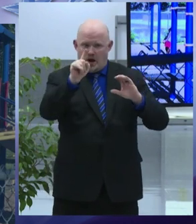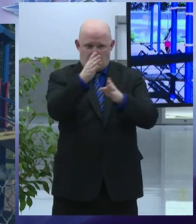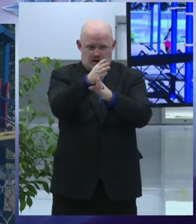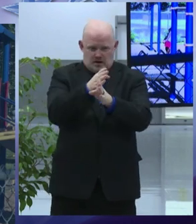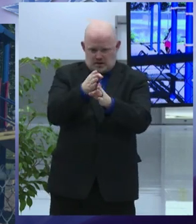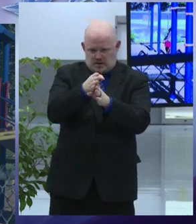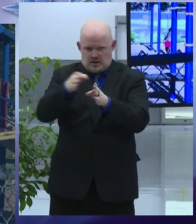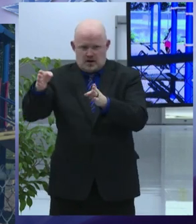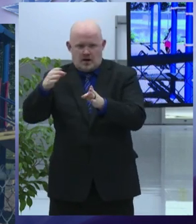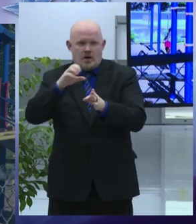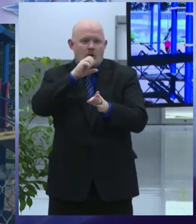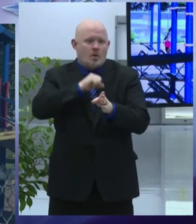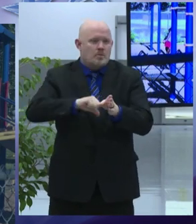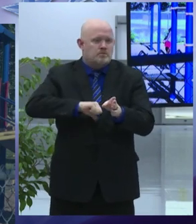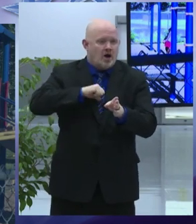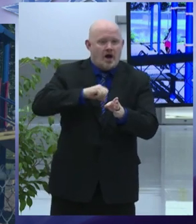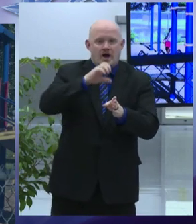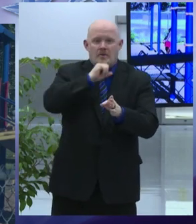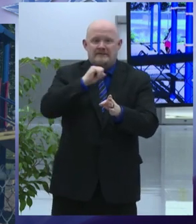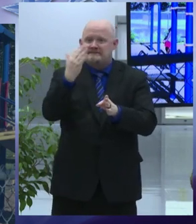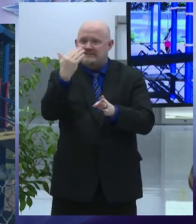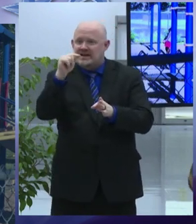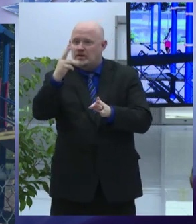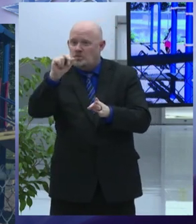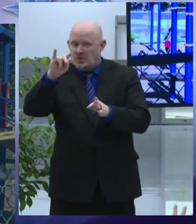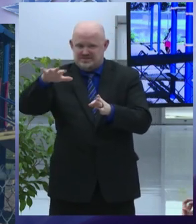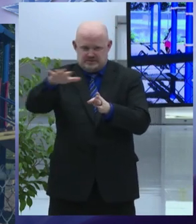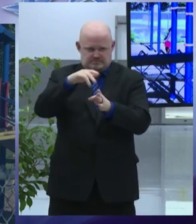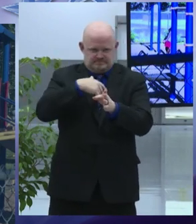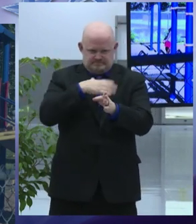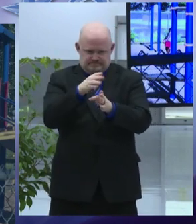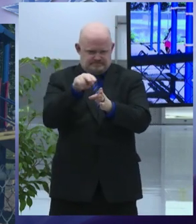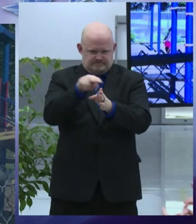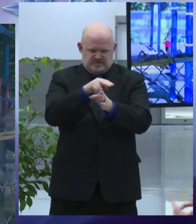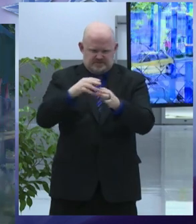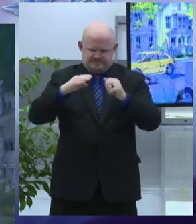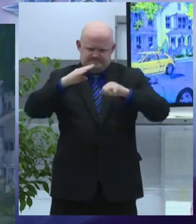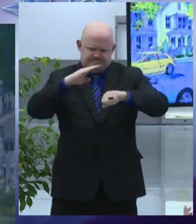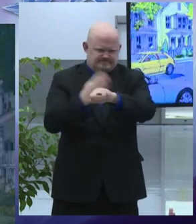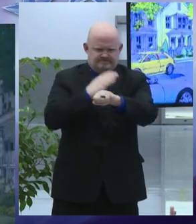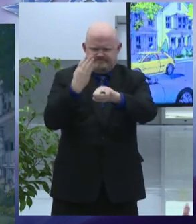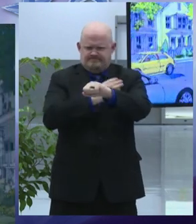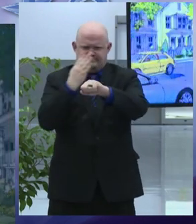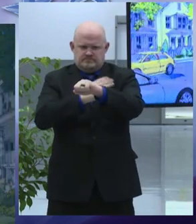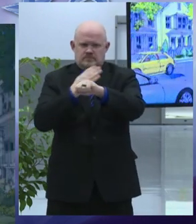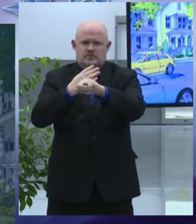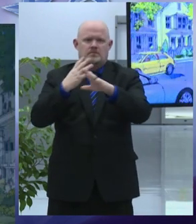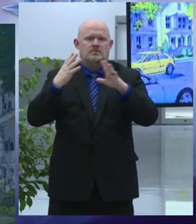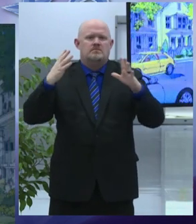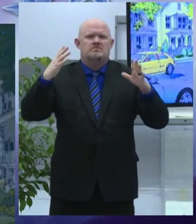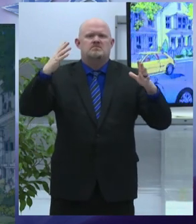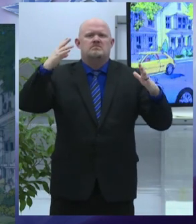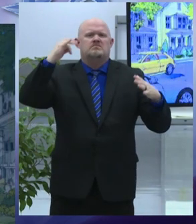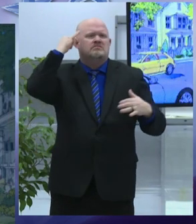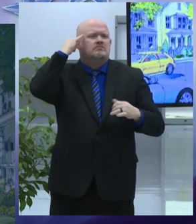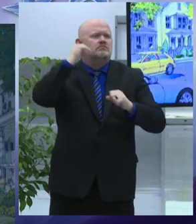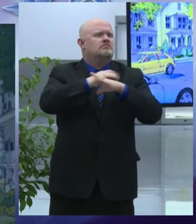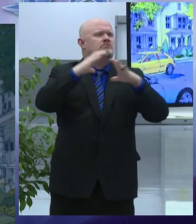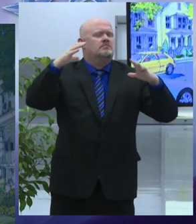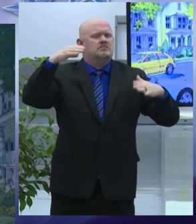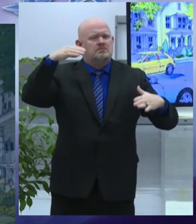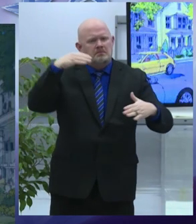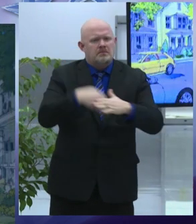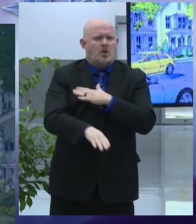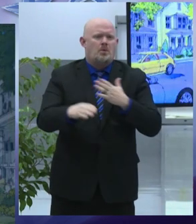involvement we want to see it reborn and reconnected in a few weeks the city will submit a massive proposal to hud's premier